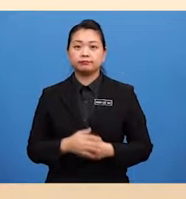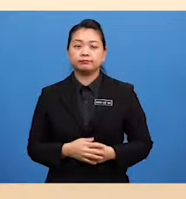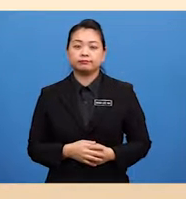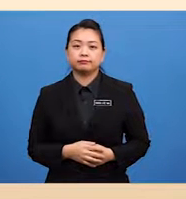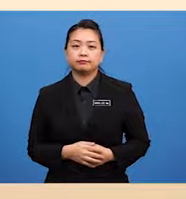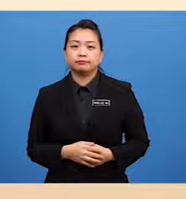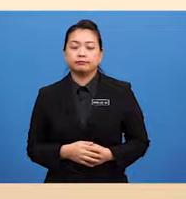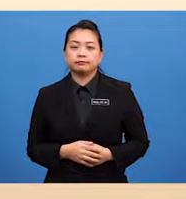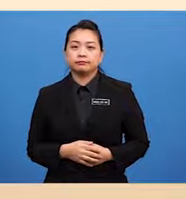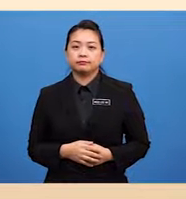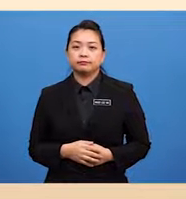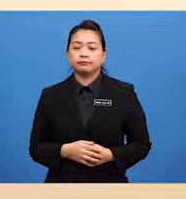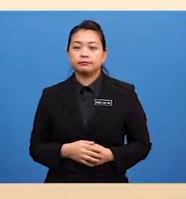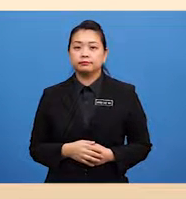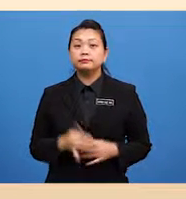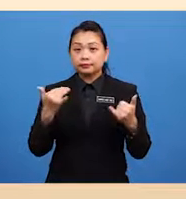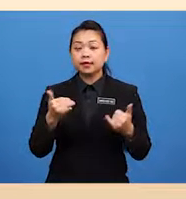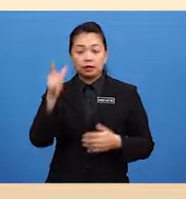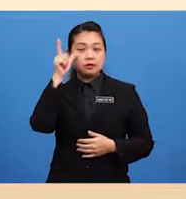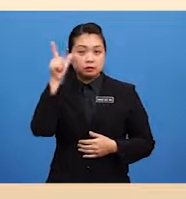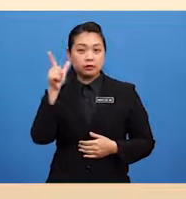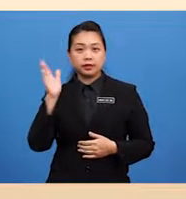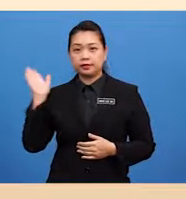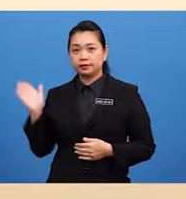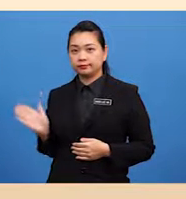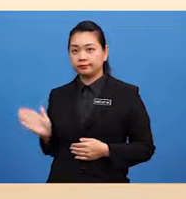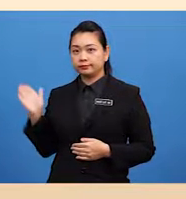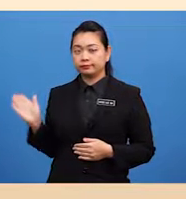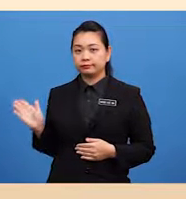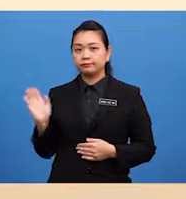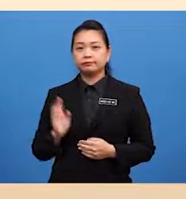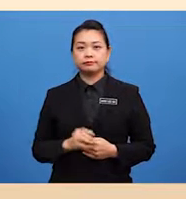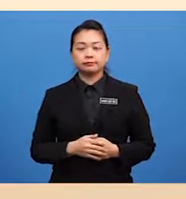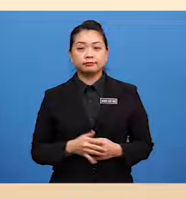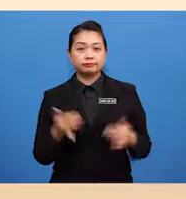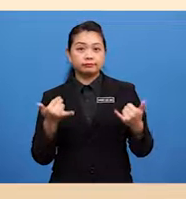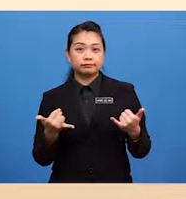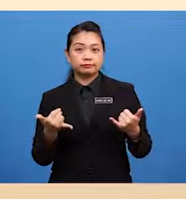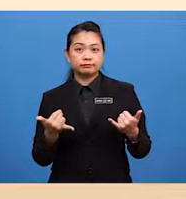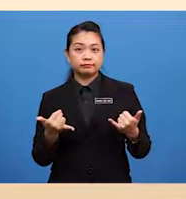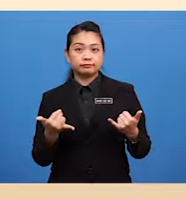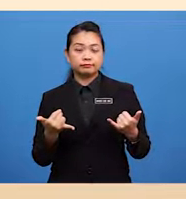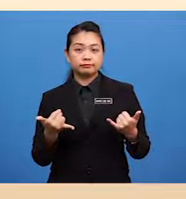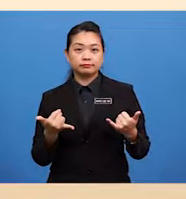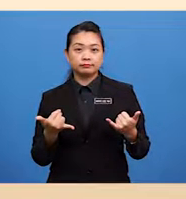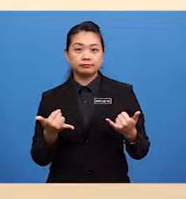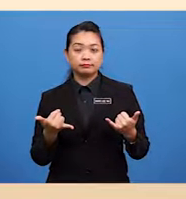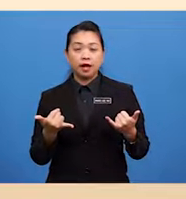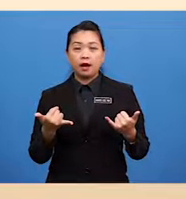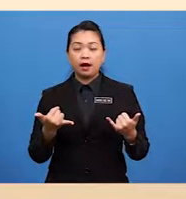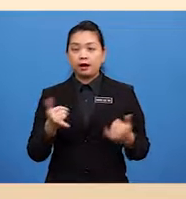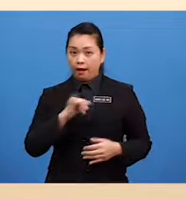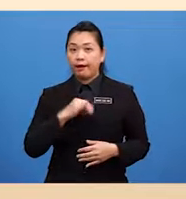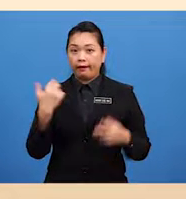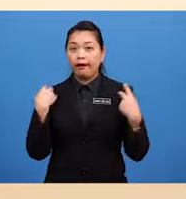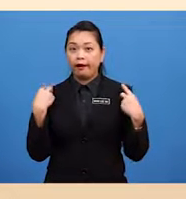Let's look at my circle map Now, I have more words